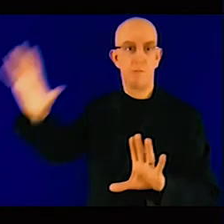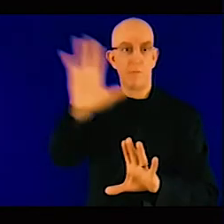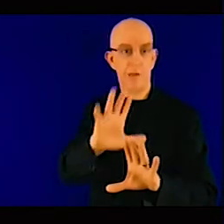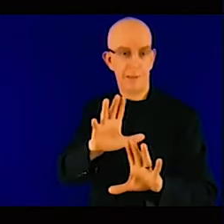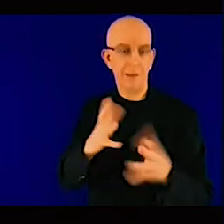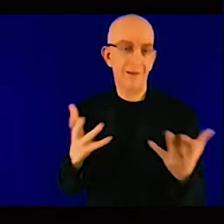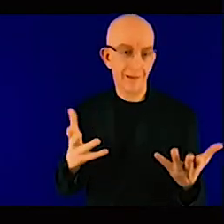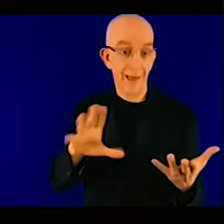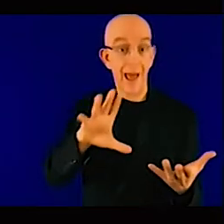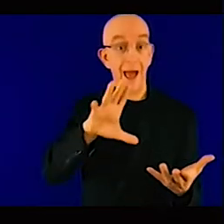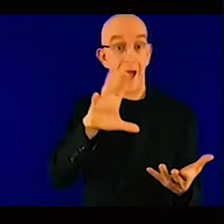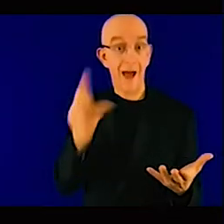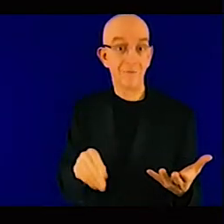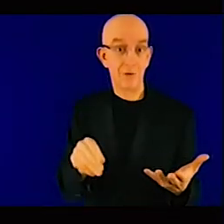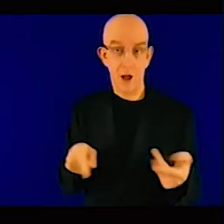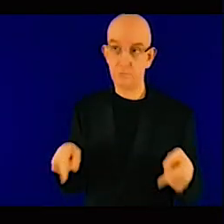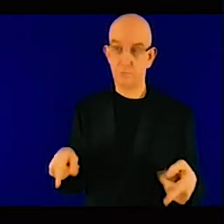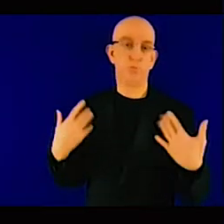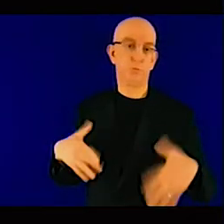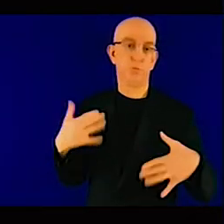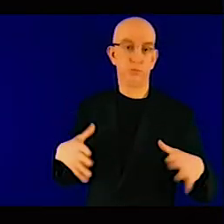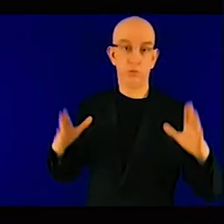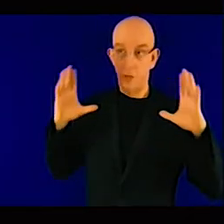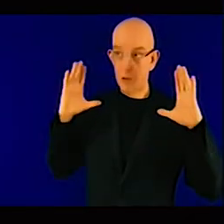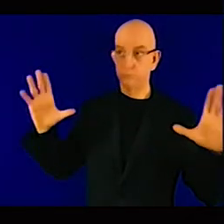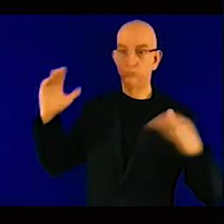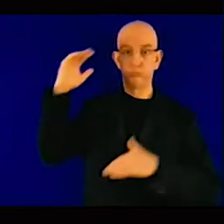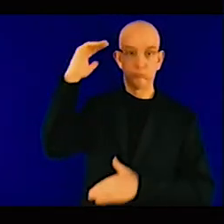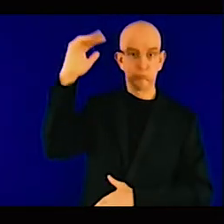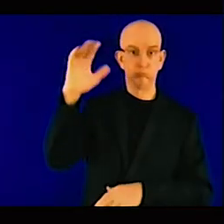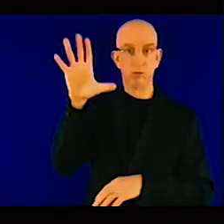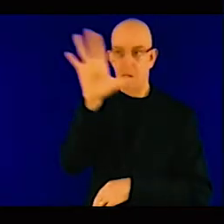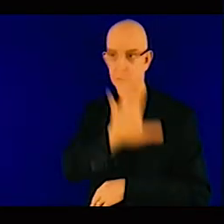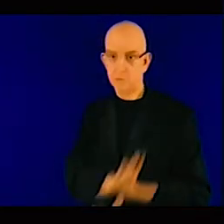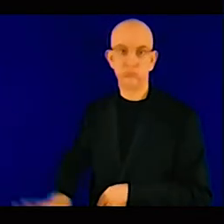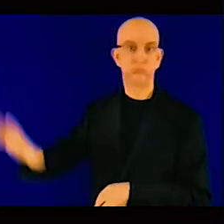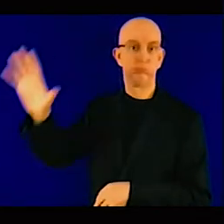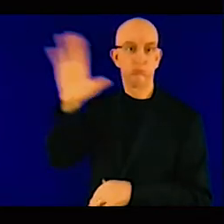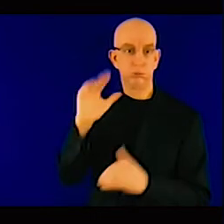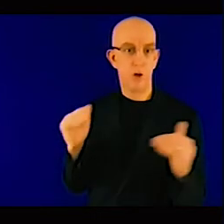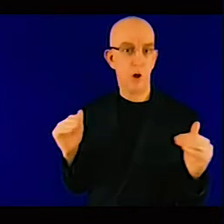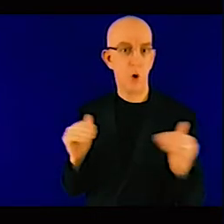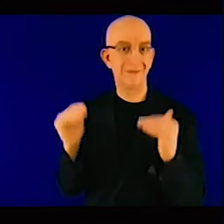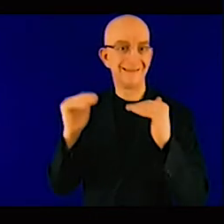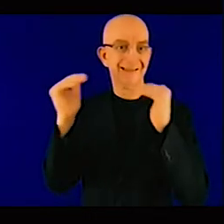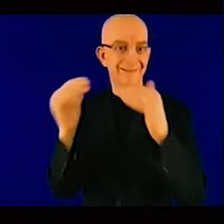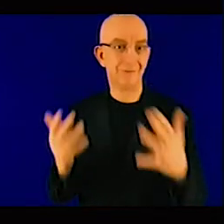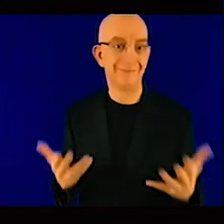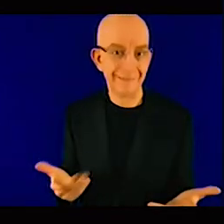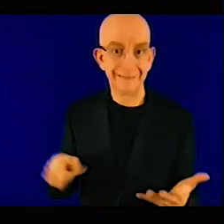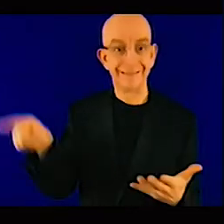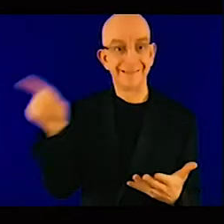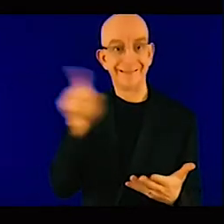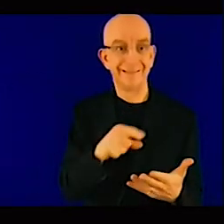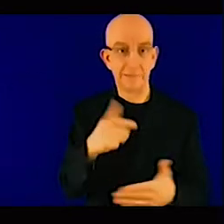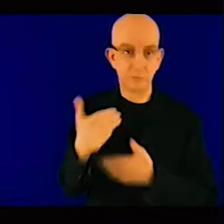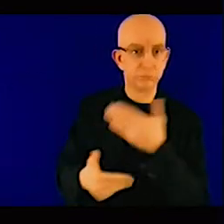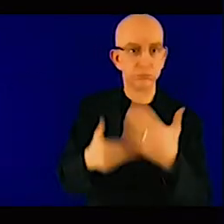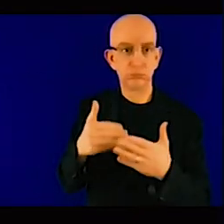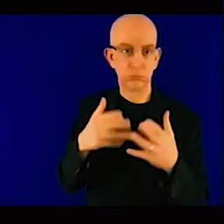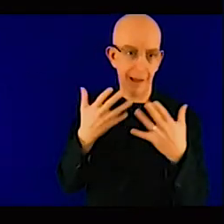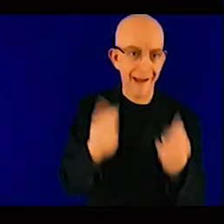the free, uh, let's say the free, uh, trade is not reality.